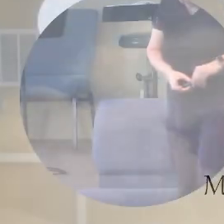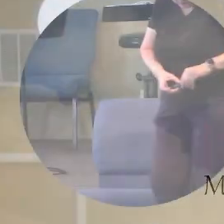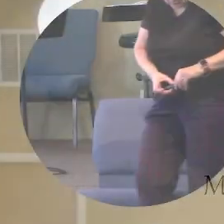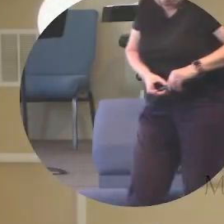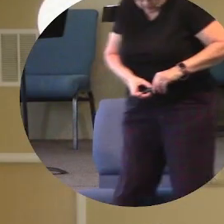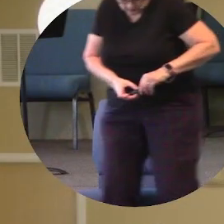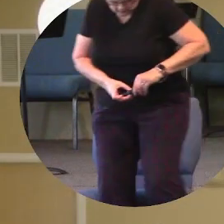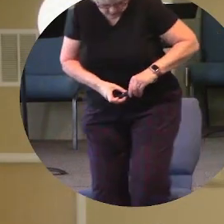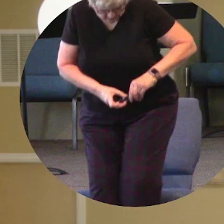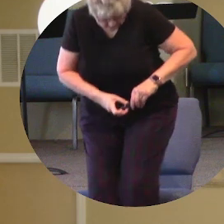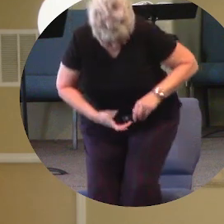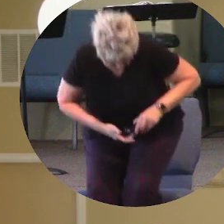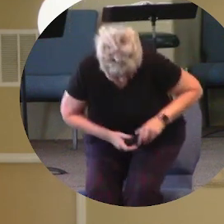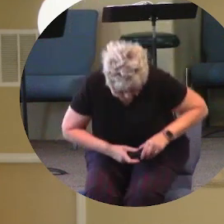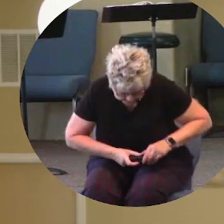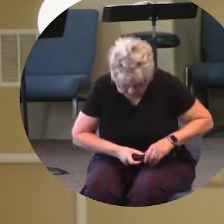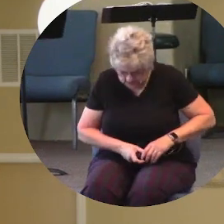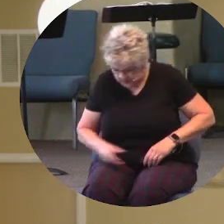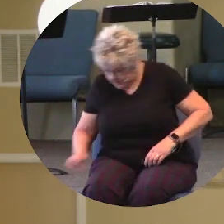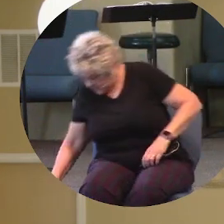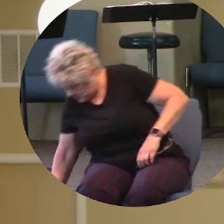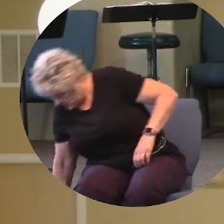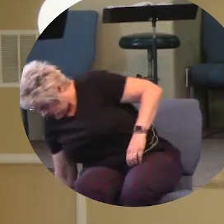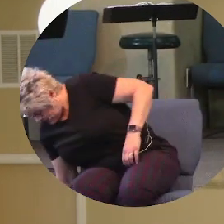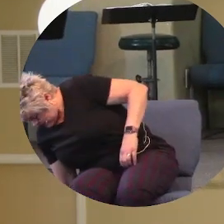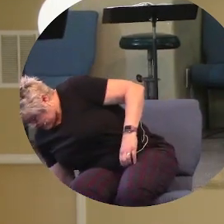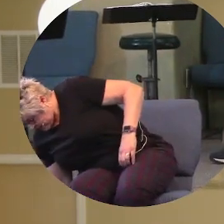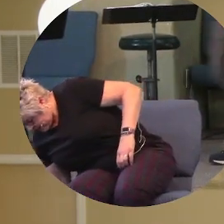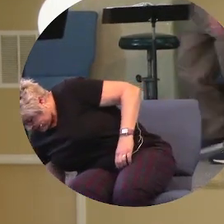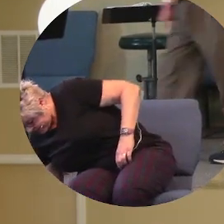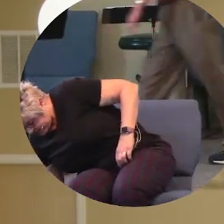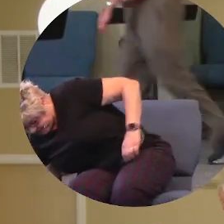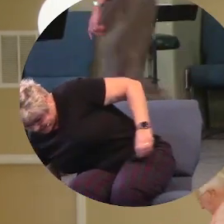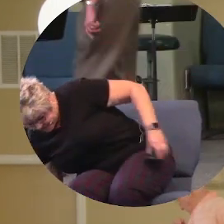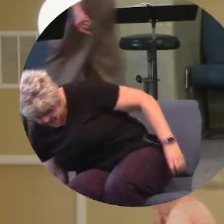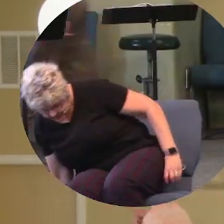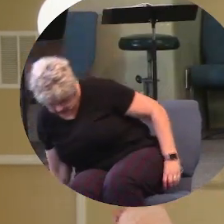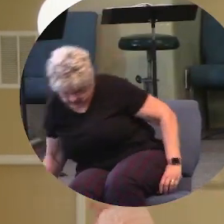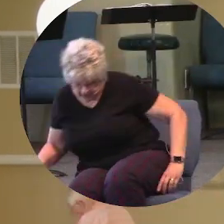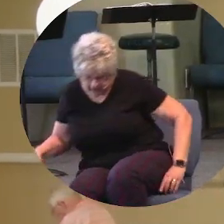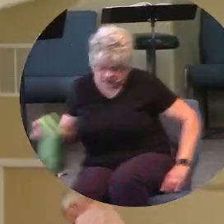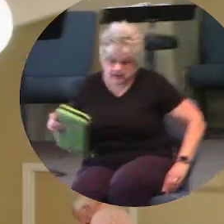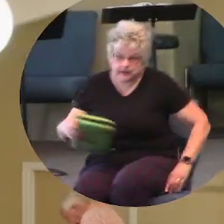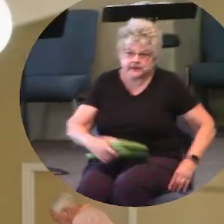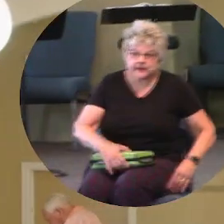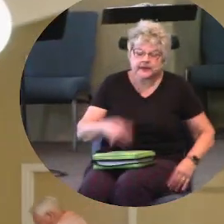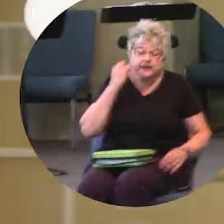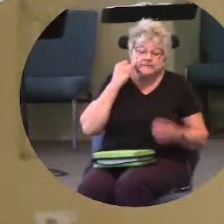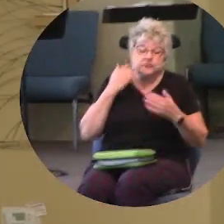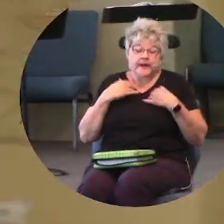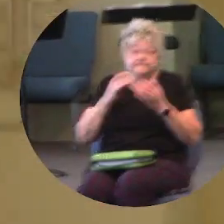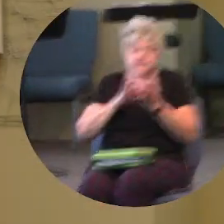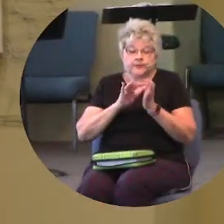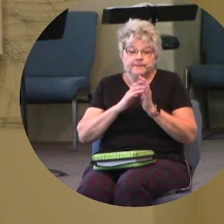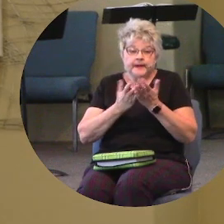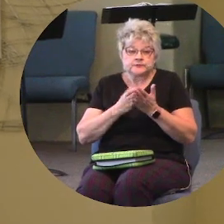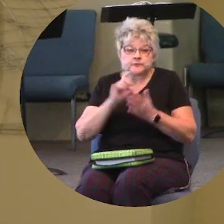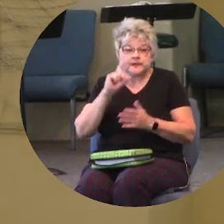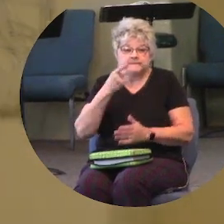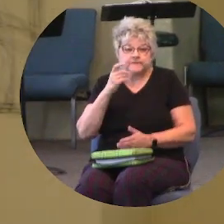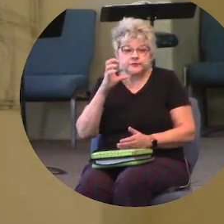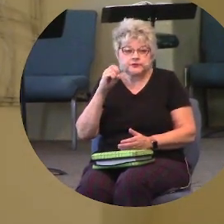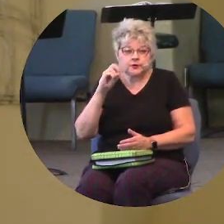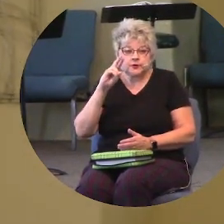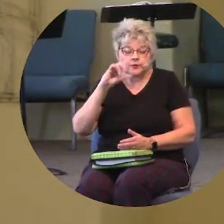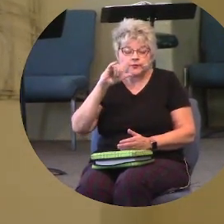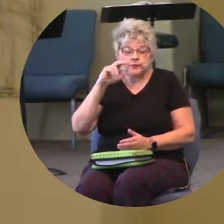If you have your Bibles, turn to 1 Corinthians chapter 11. We are going to observe the Lord's